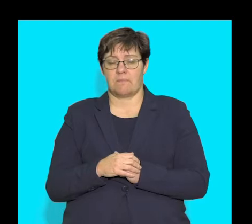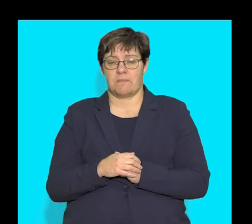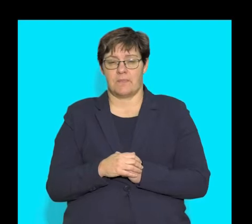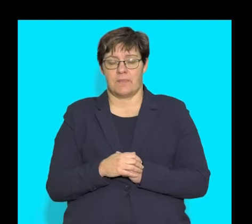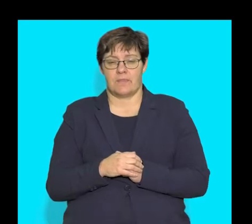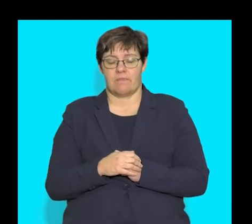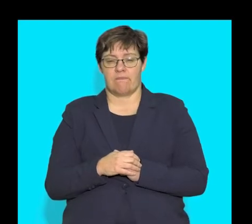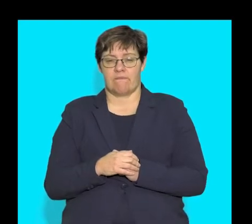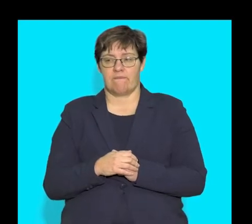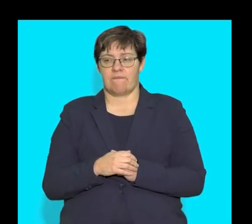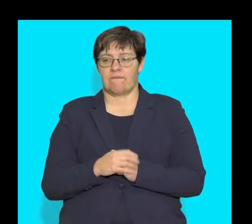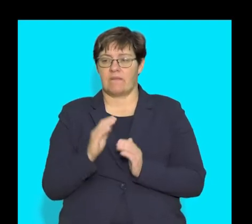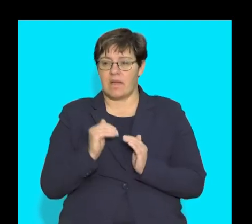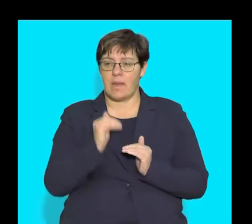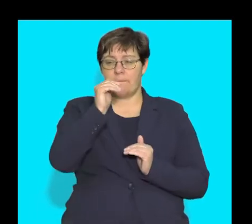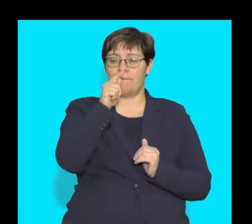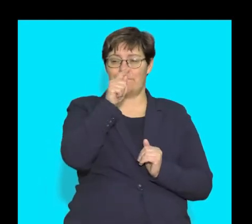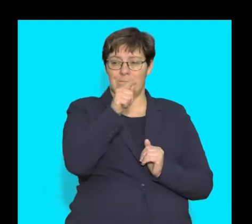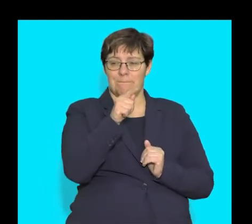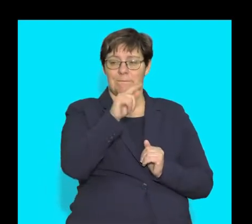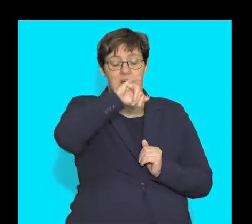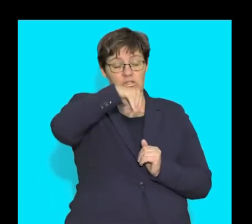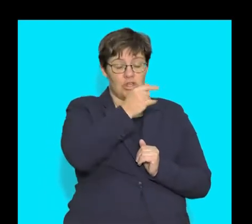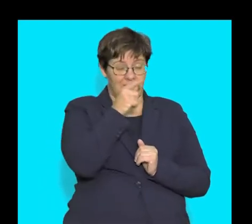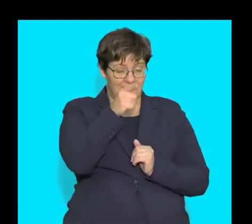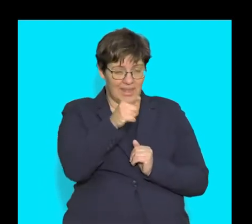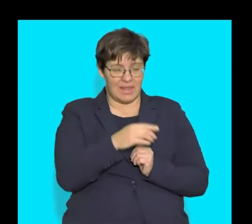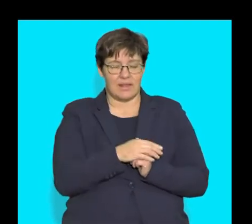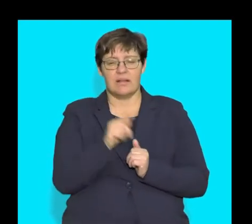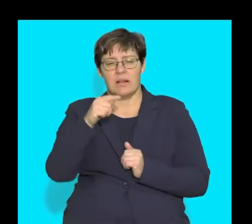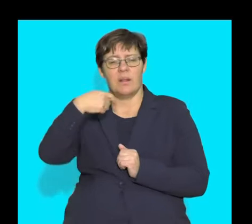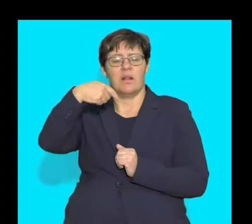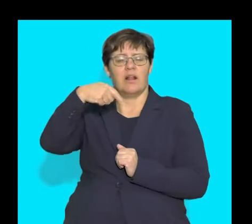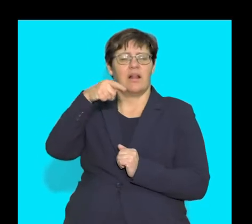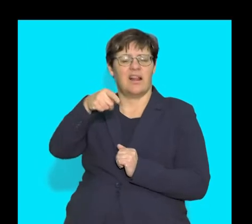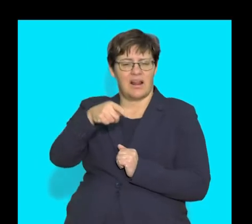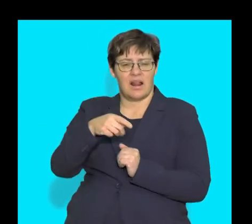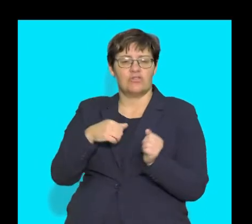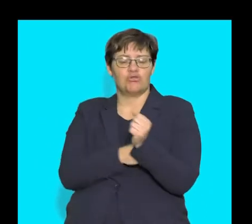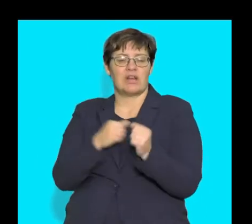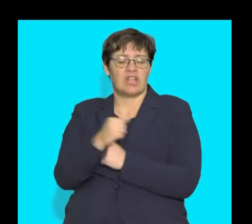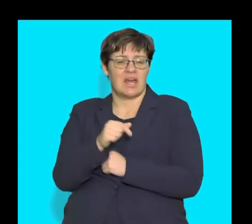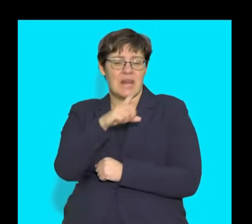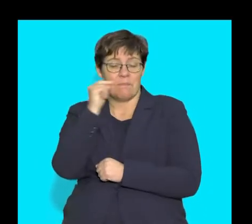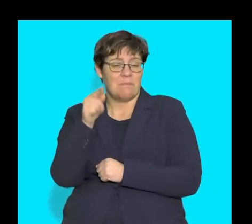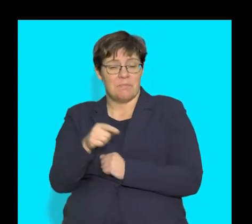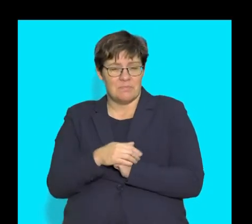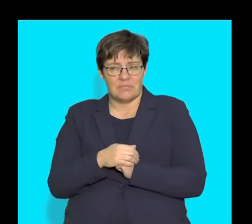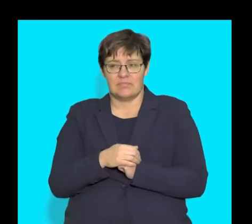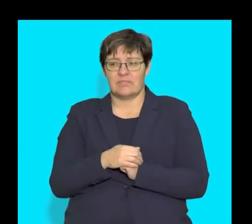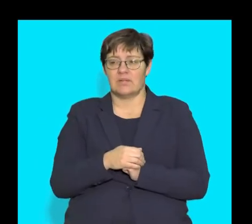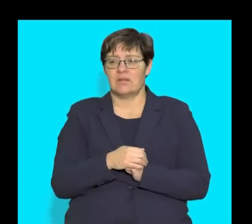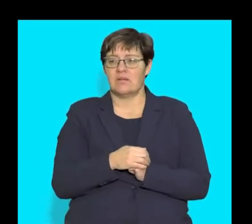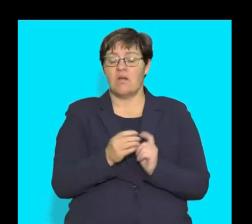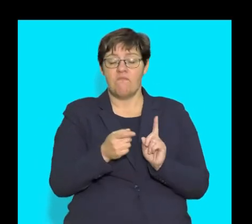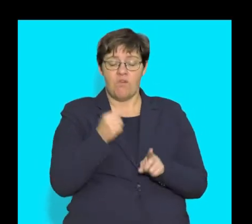And then if we go further up to J, J points to this little structure here which is an extension from